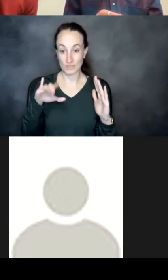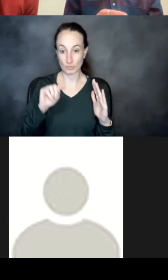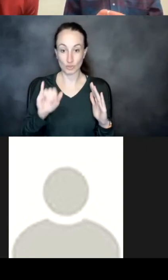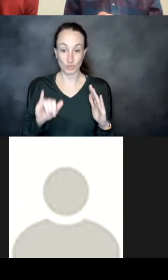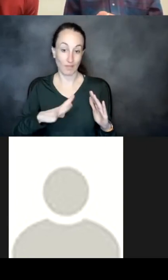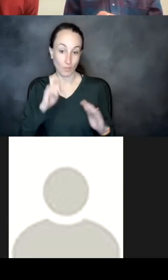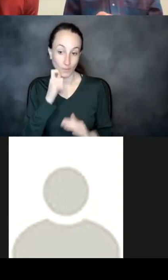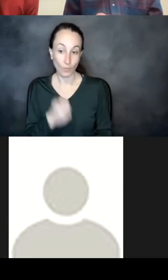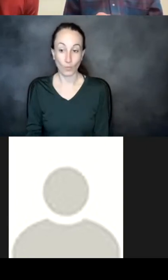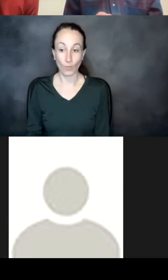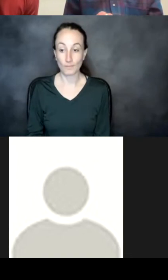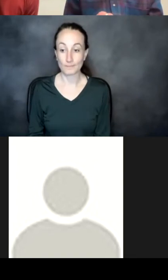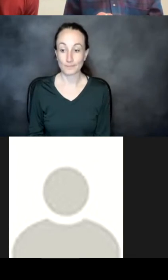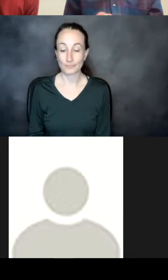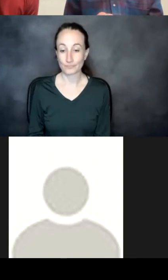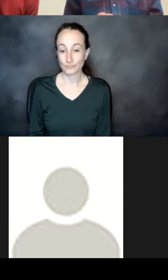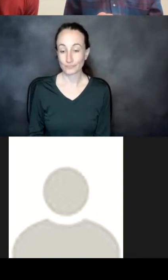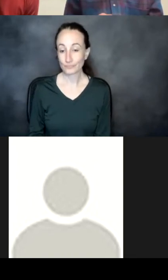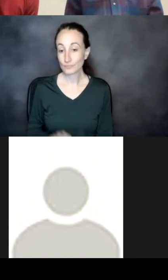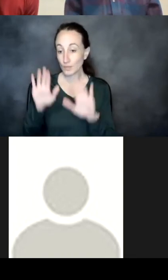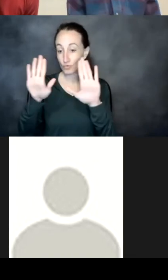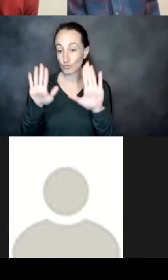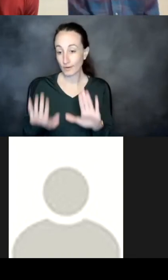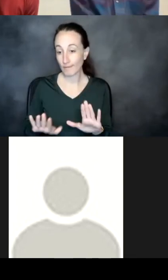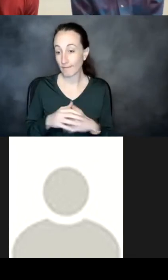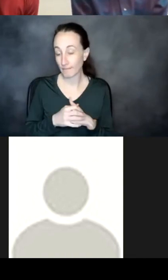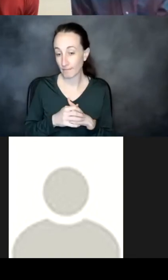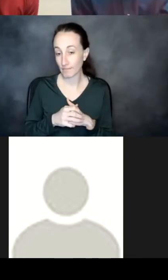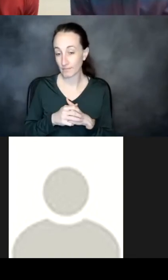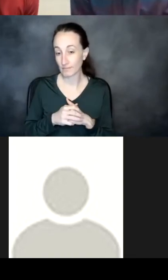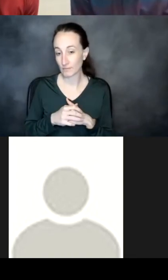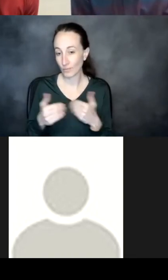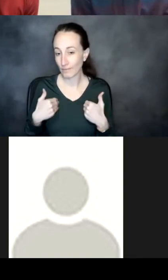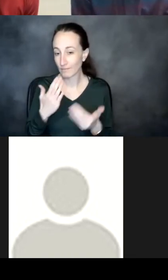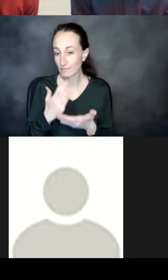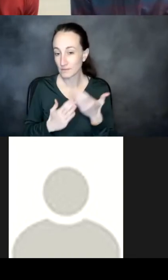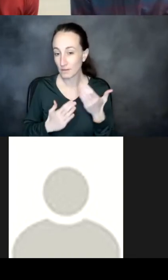um so we have some okay sorry